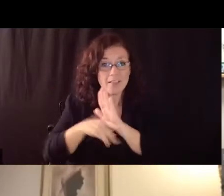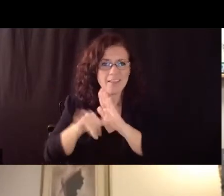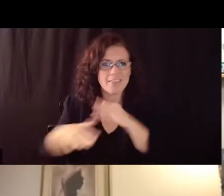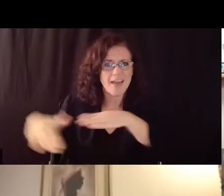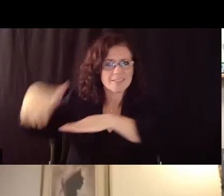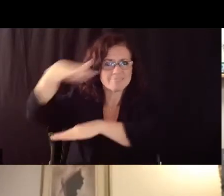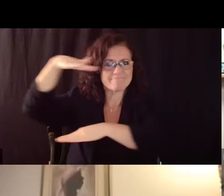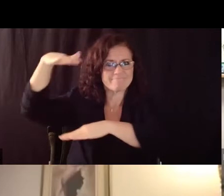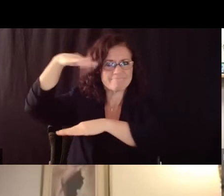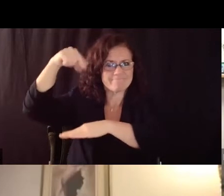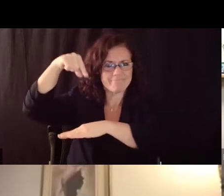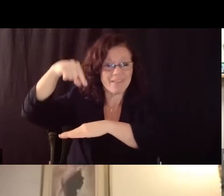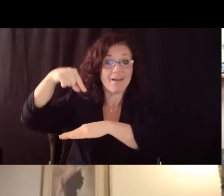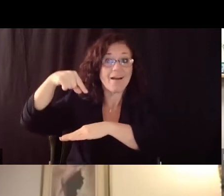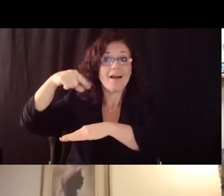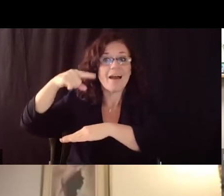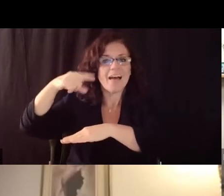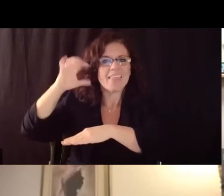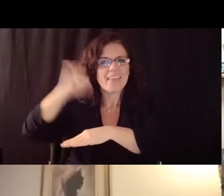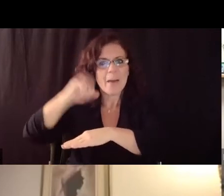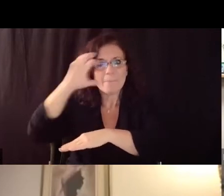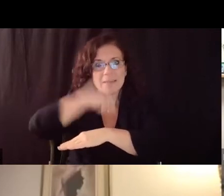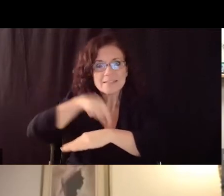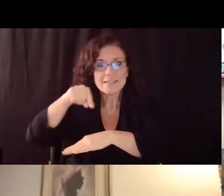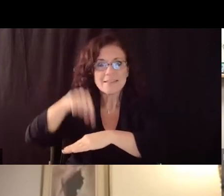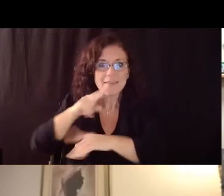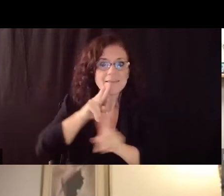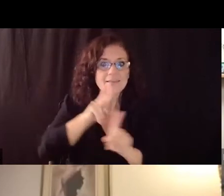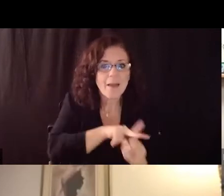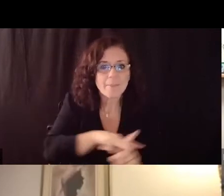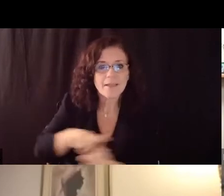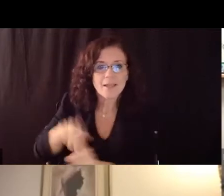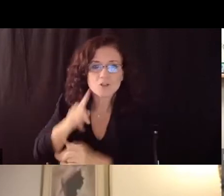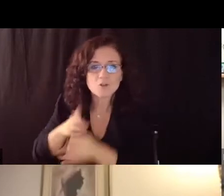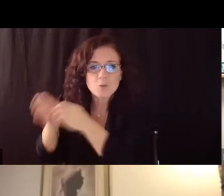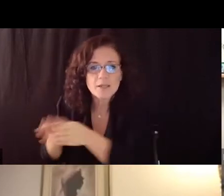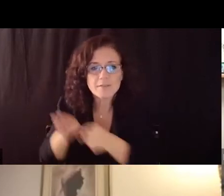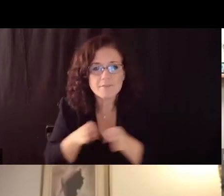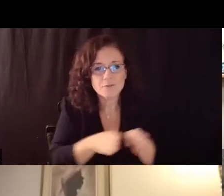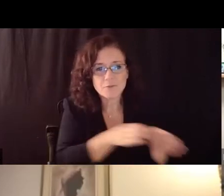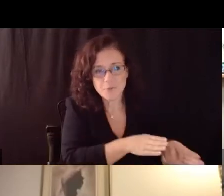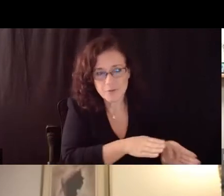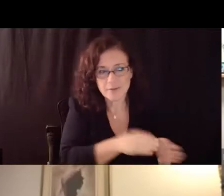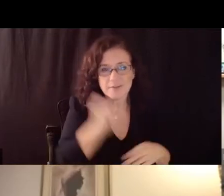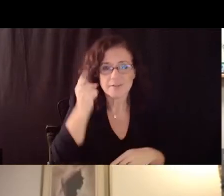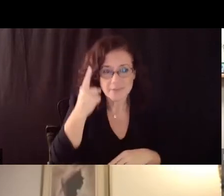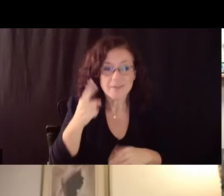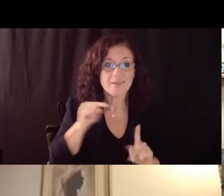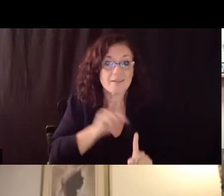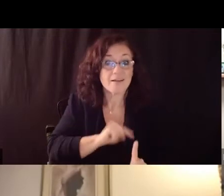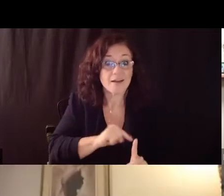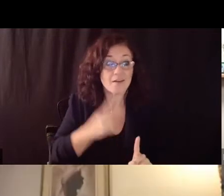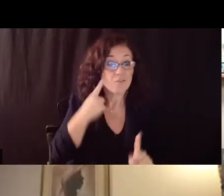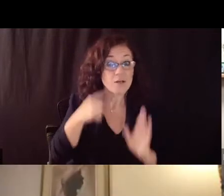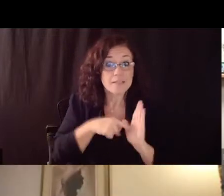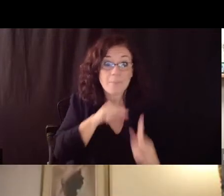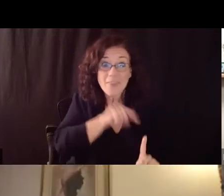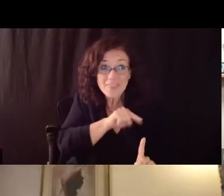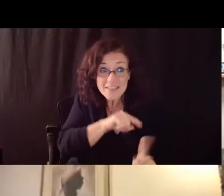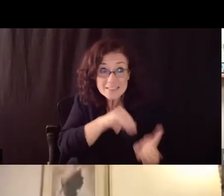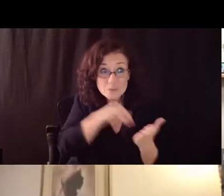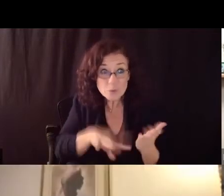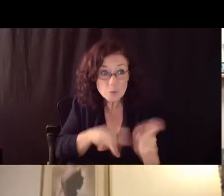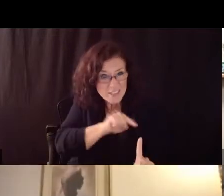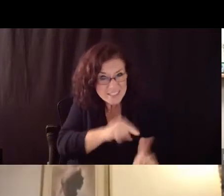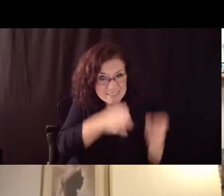sacrifices is those conversations that yield a better understanding about what in this case is causing a student to be having a d